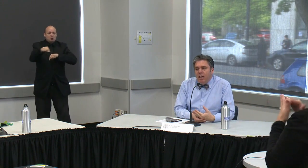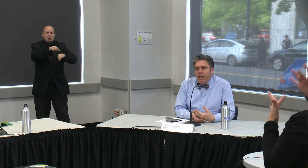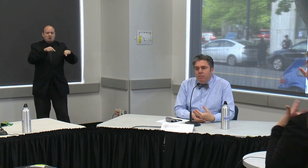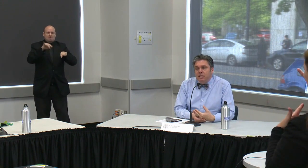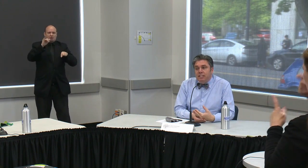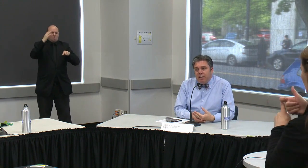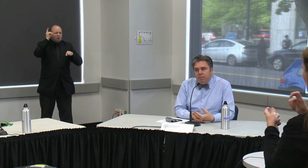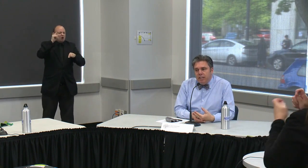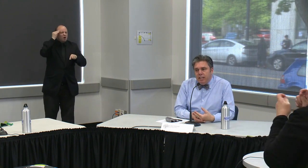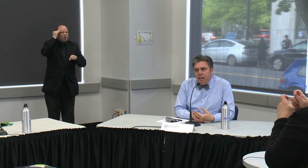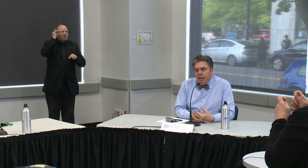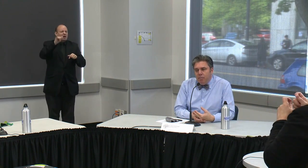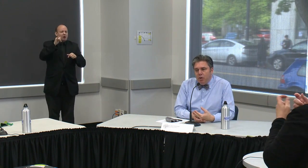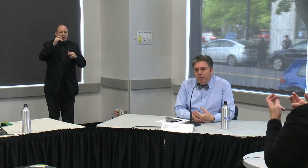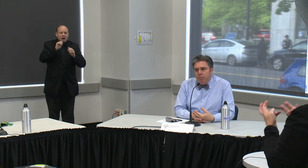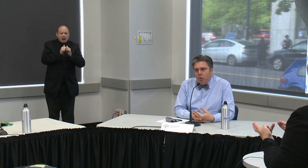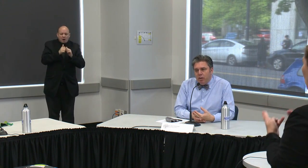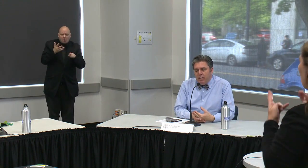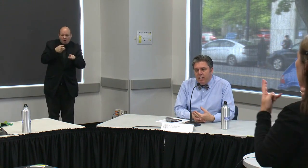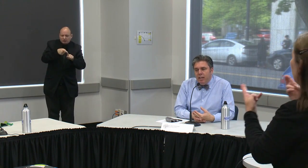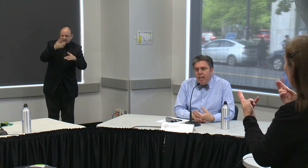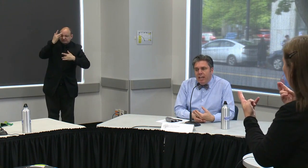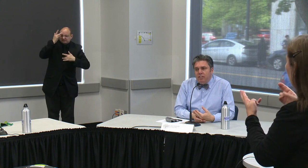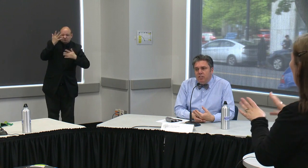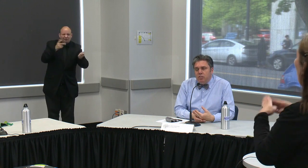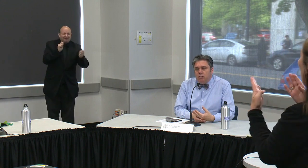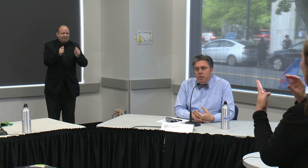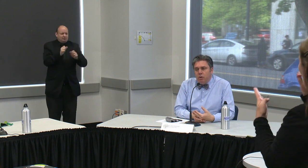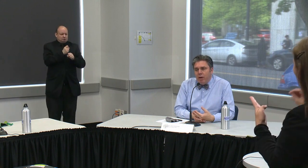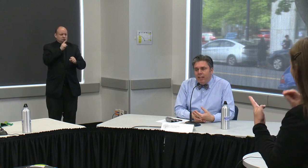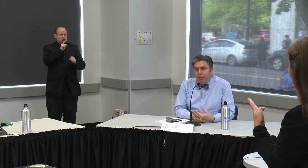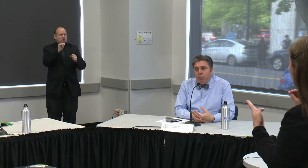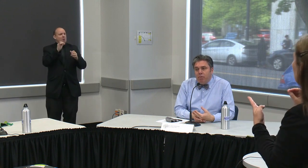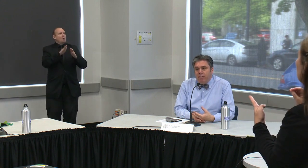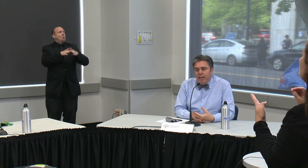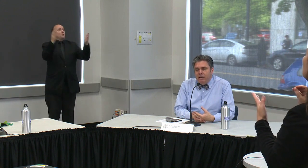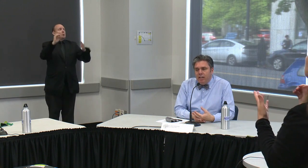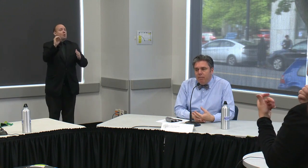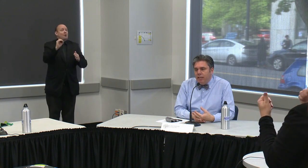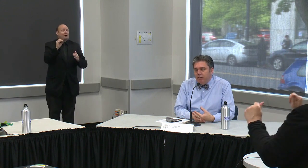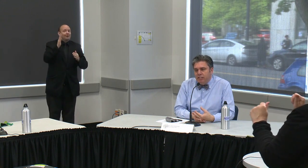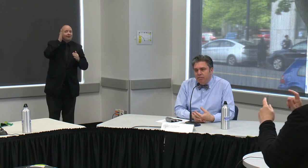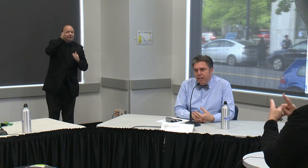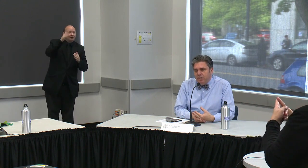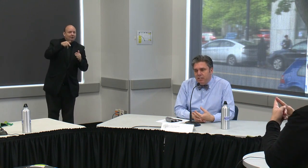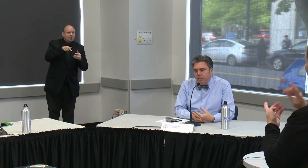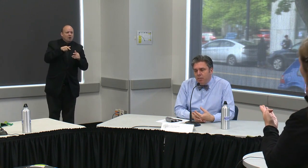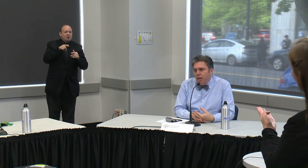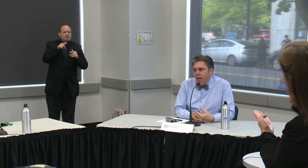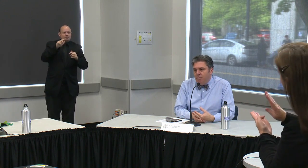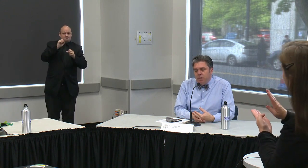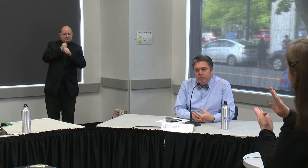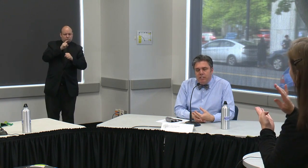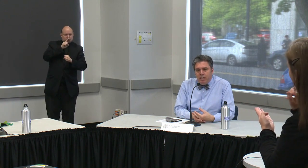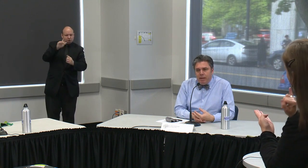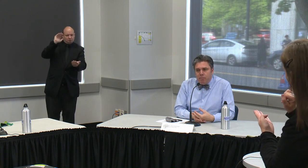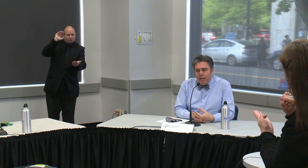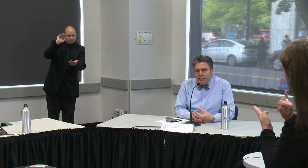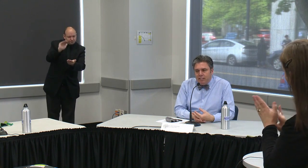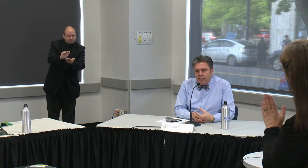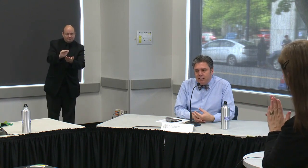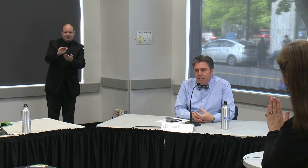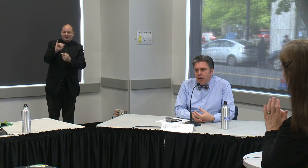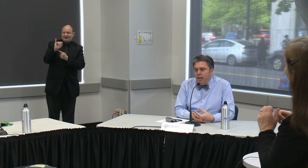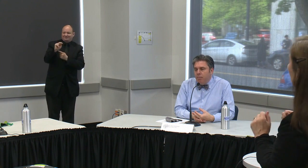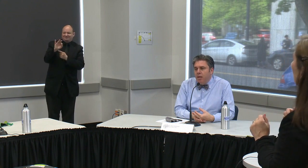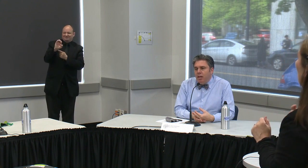recommendations to safely open up oregon and to do so in a way that will prevent increased infections um so we share best